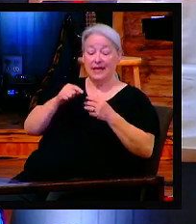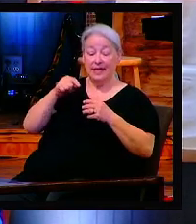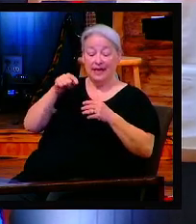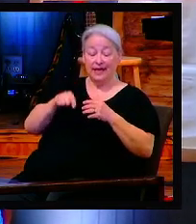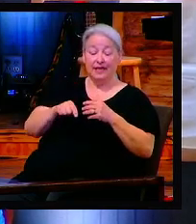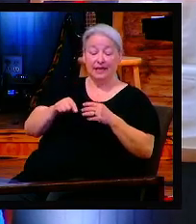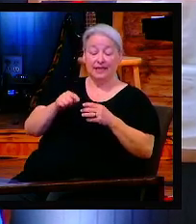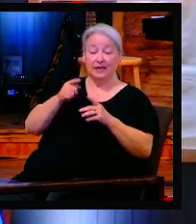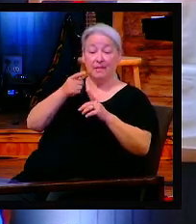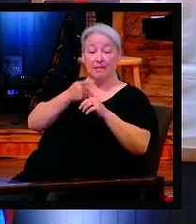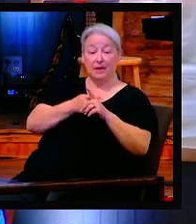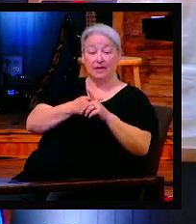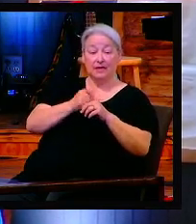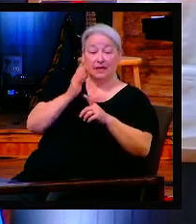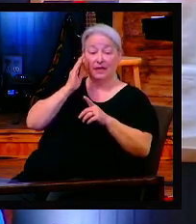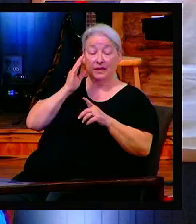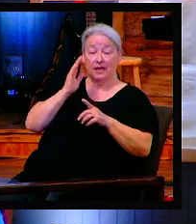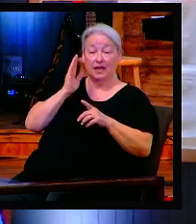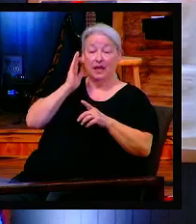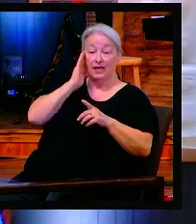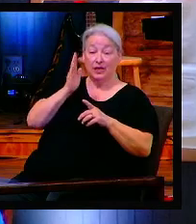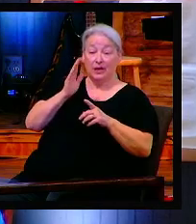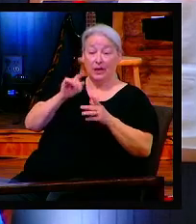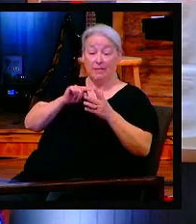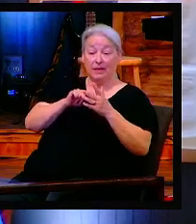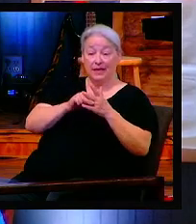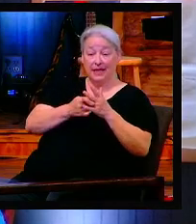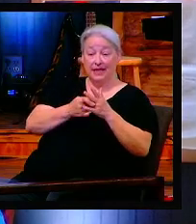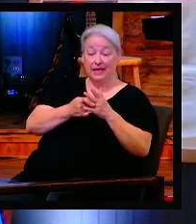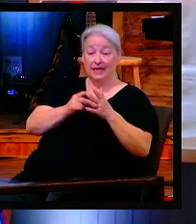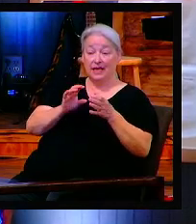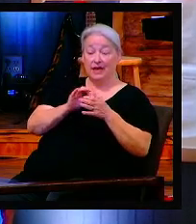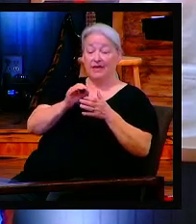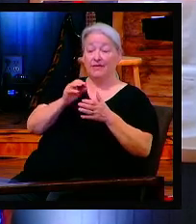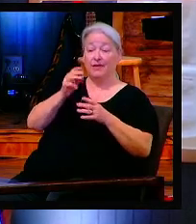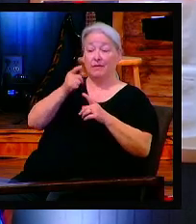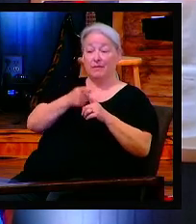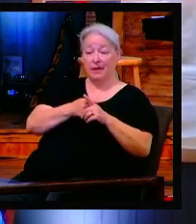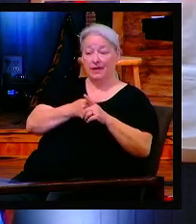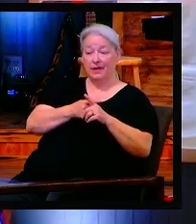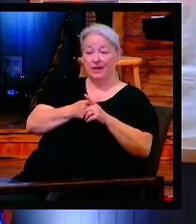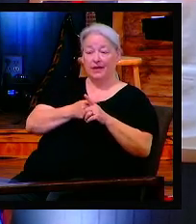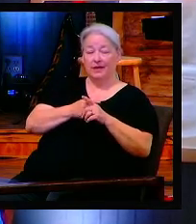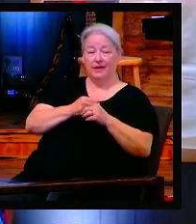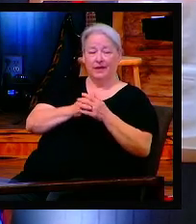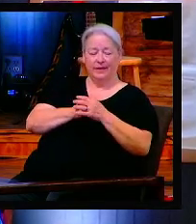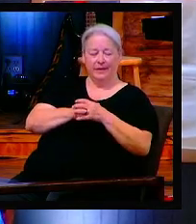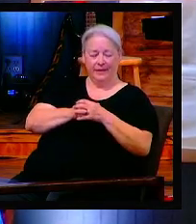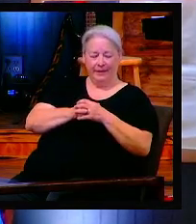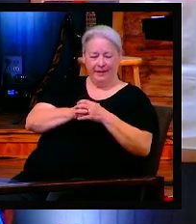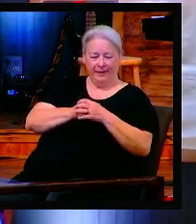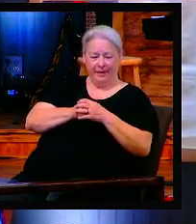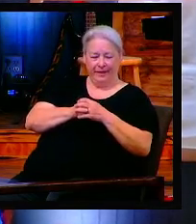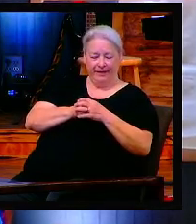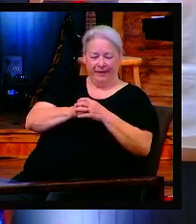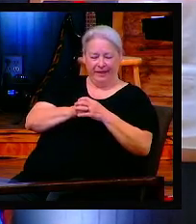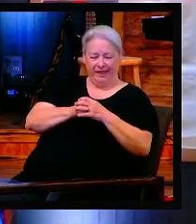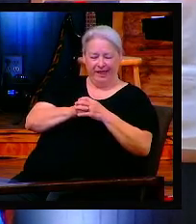months. It shall be the first month of the year to you. Church, can I give you some